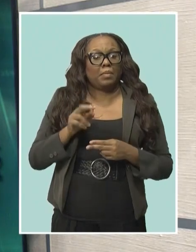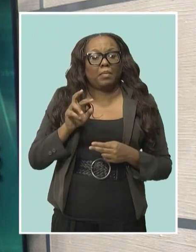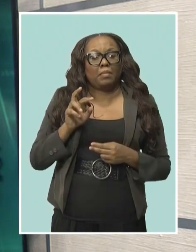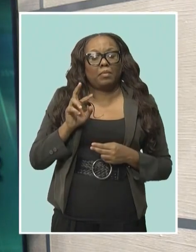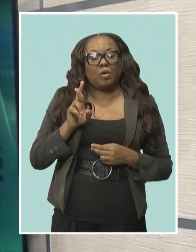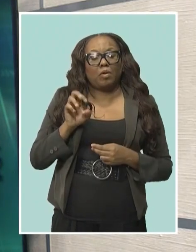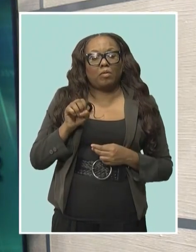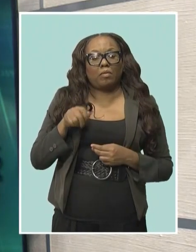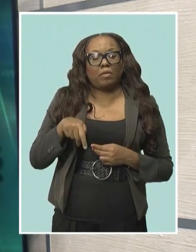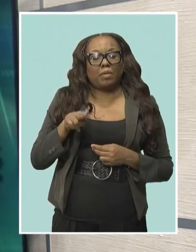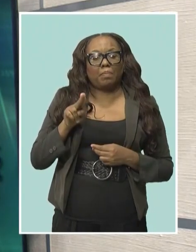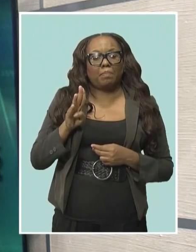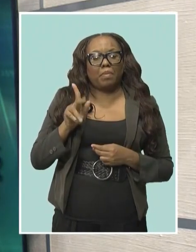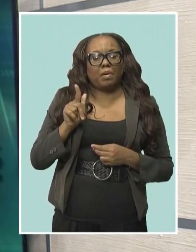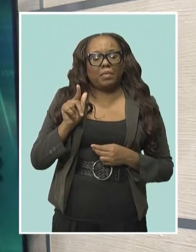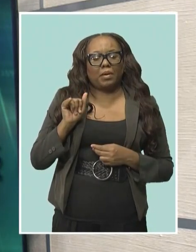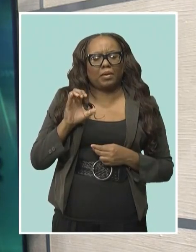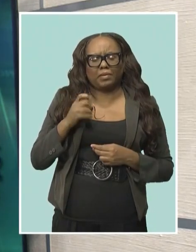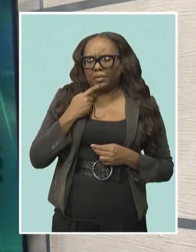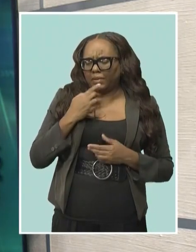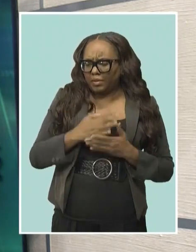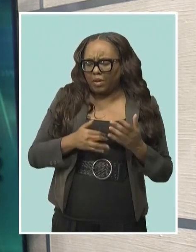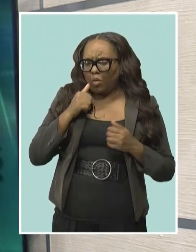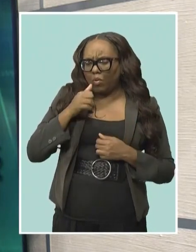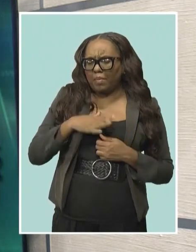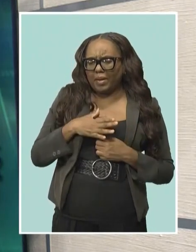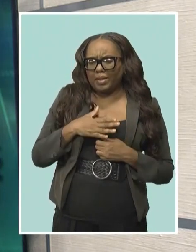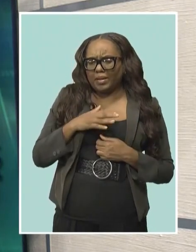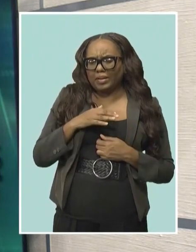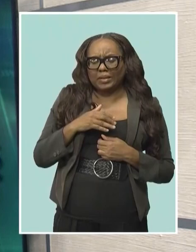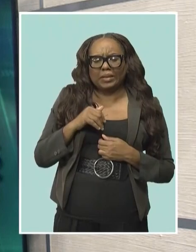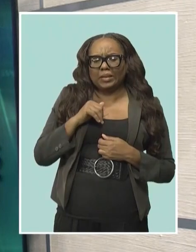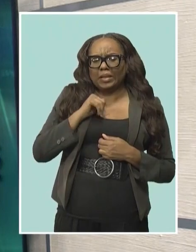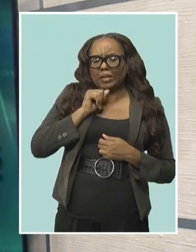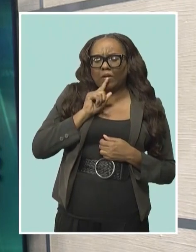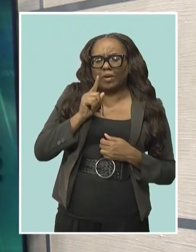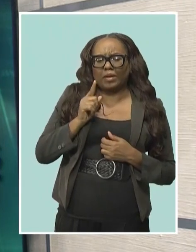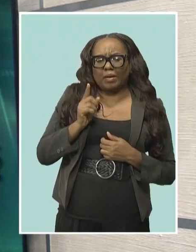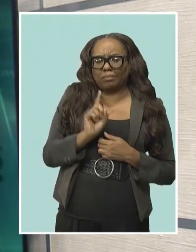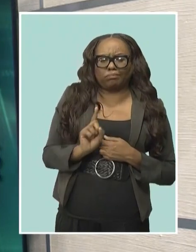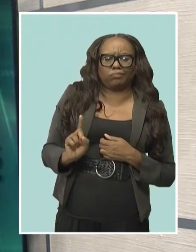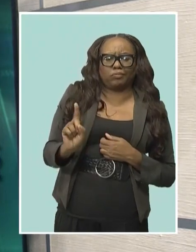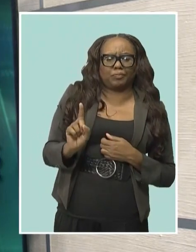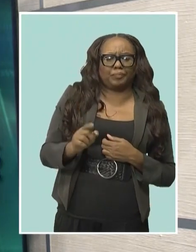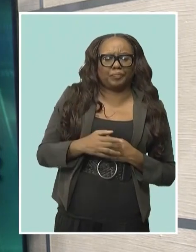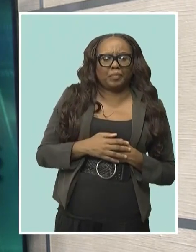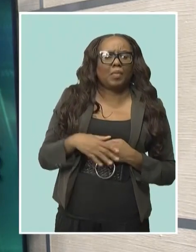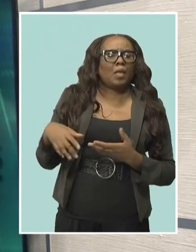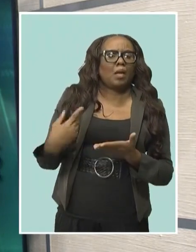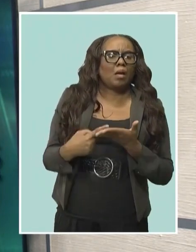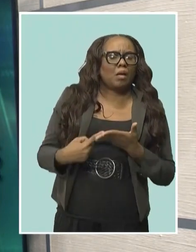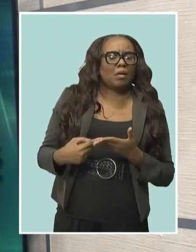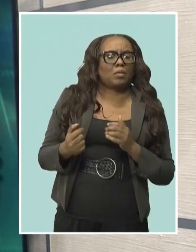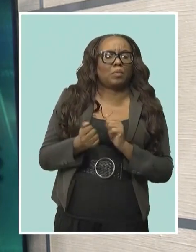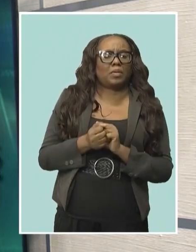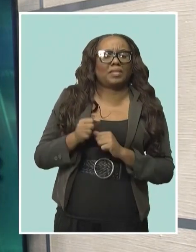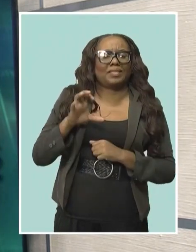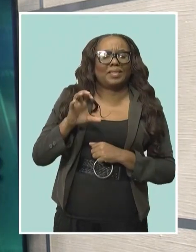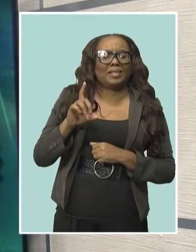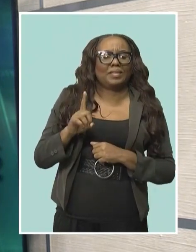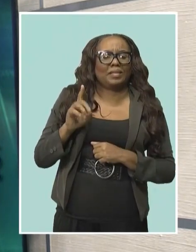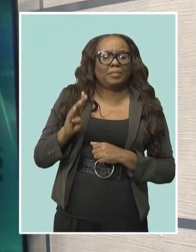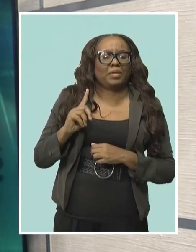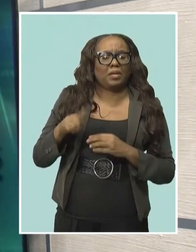She was among the panel for the fourth edition of the Caribbean Development Bank's President's Chat, which, with a focus on